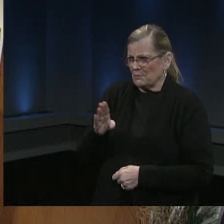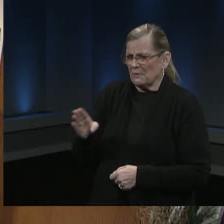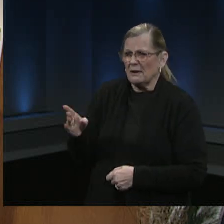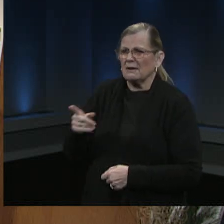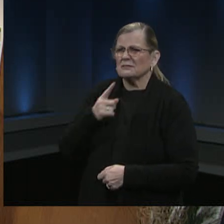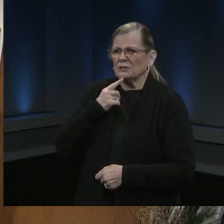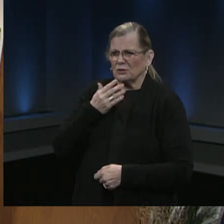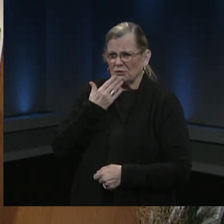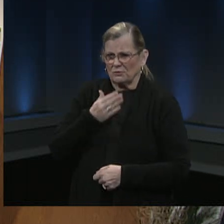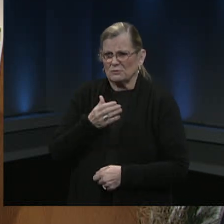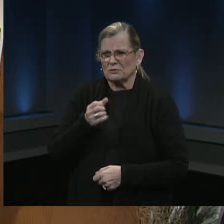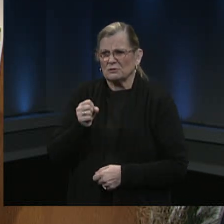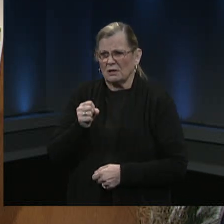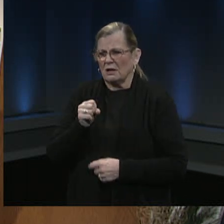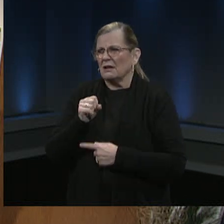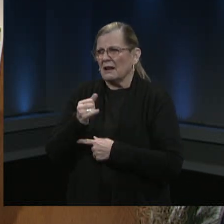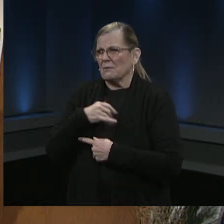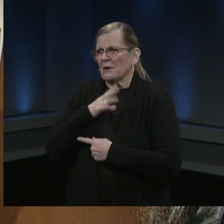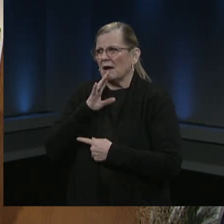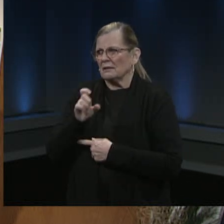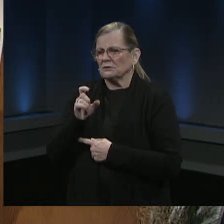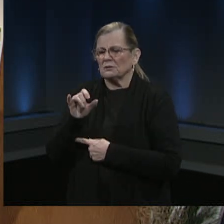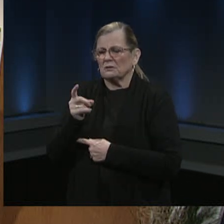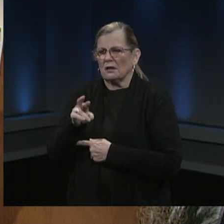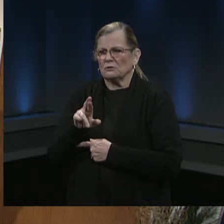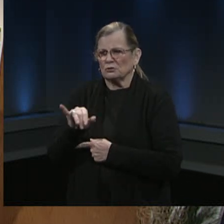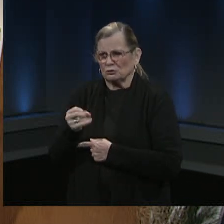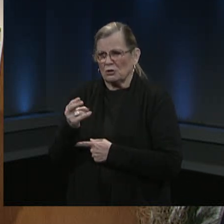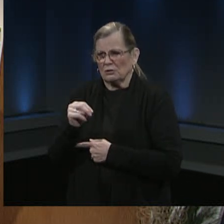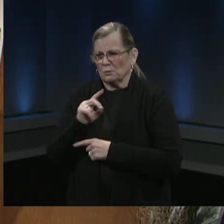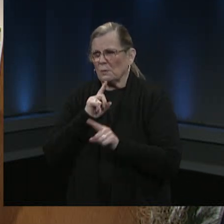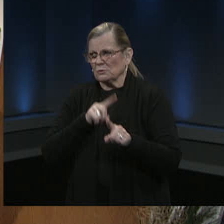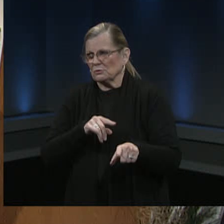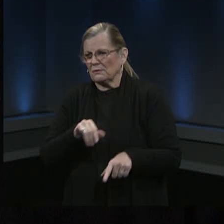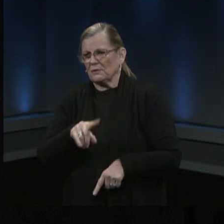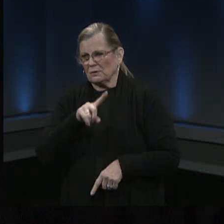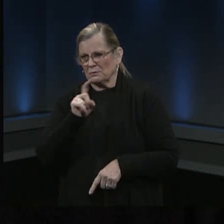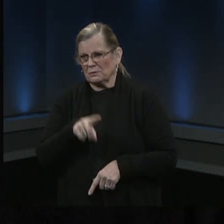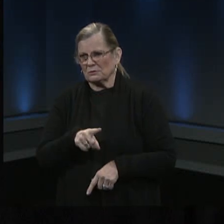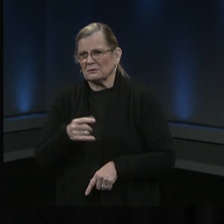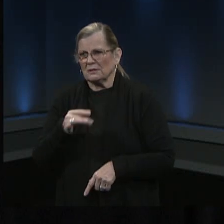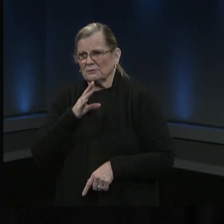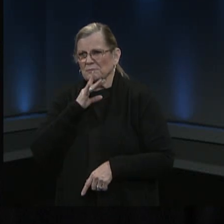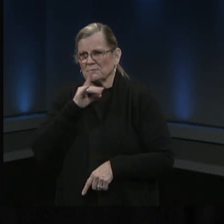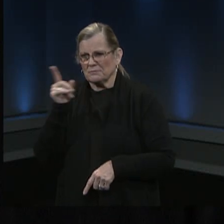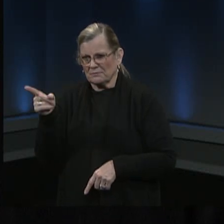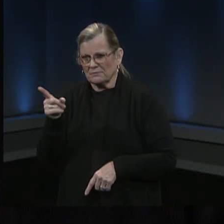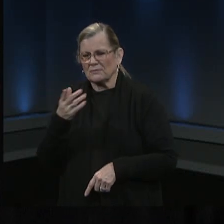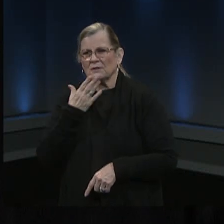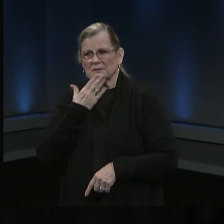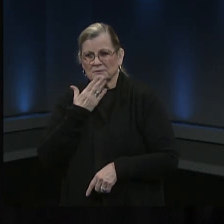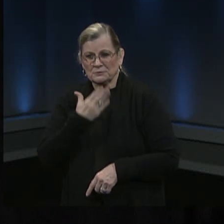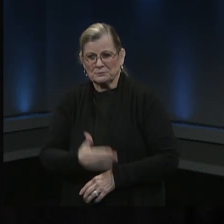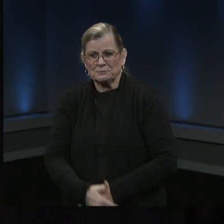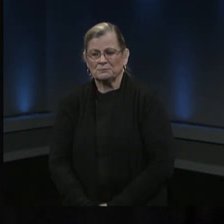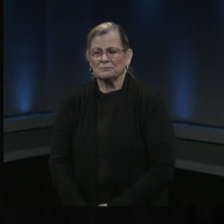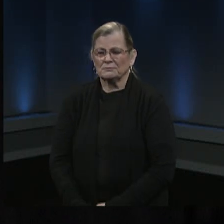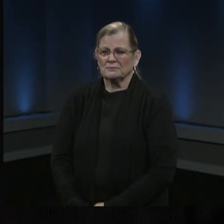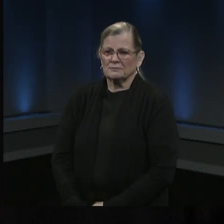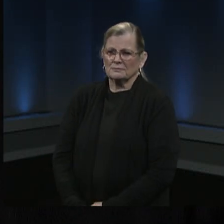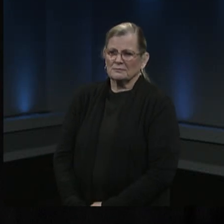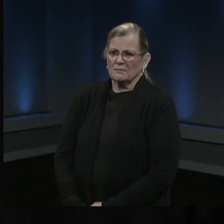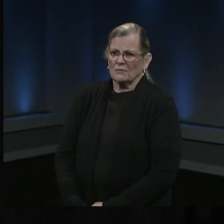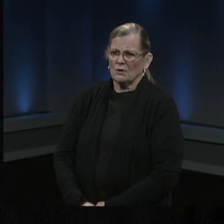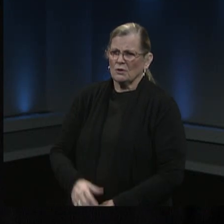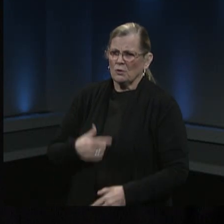McDonald. And Sean, do you want to share any information about that that you may have? Sure. Thank you, Dr. Braebrand. So we are working very closely with